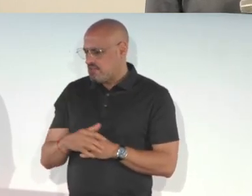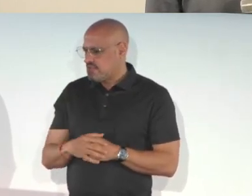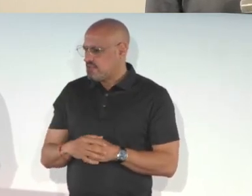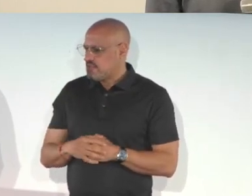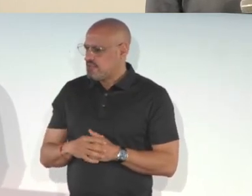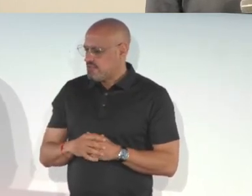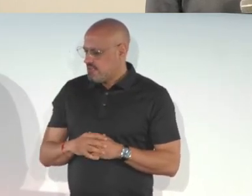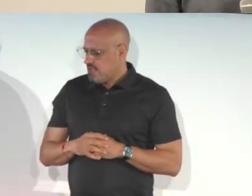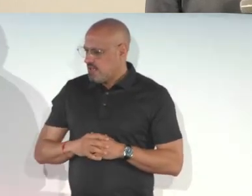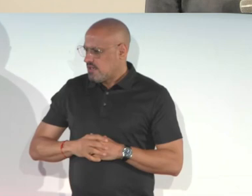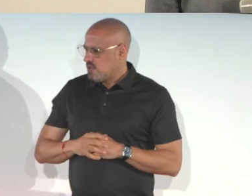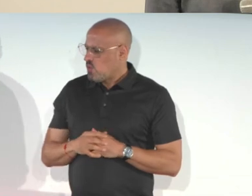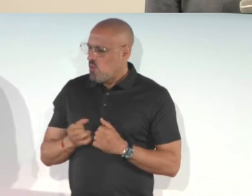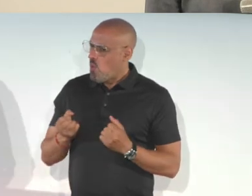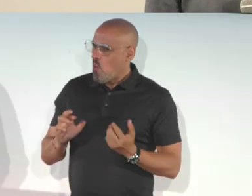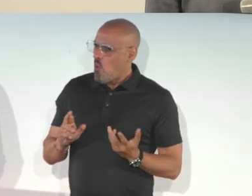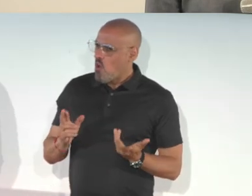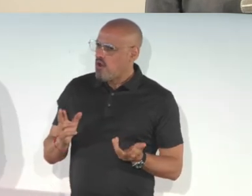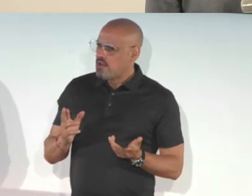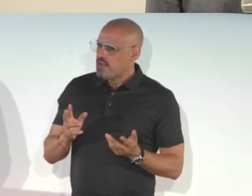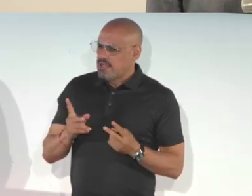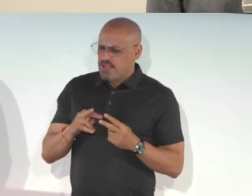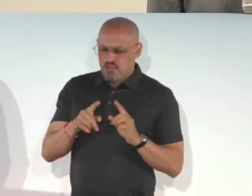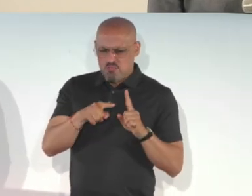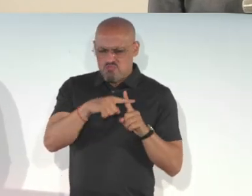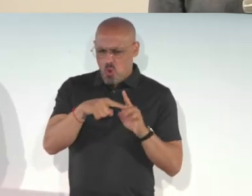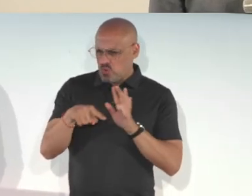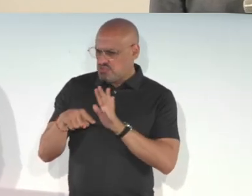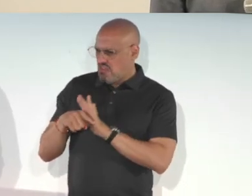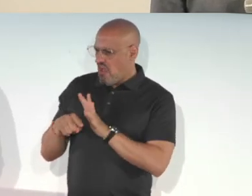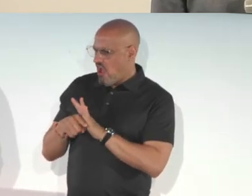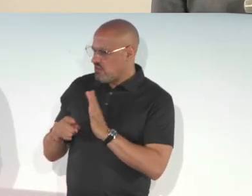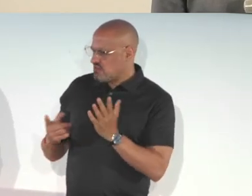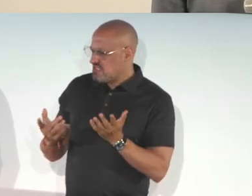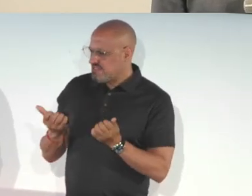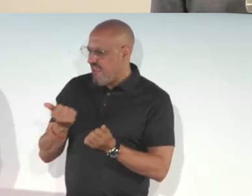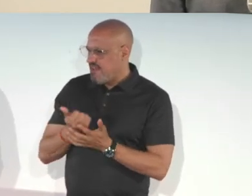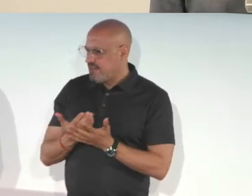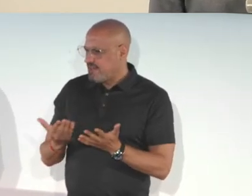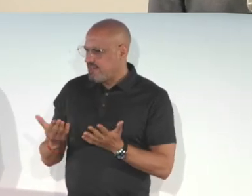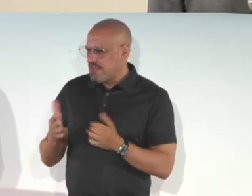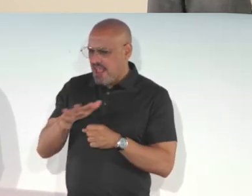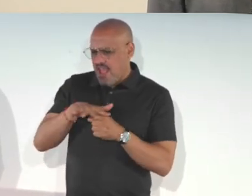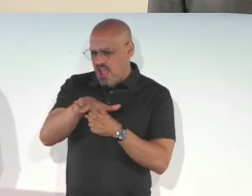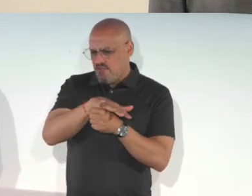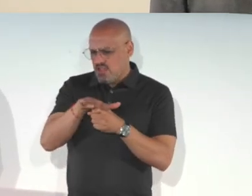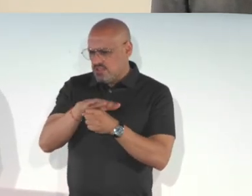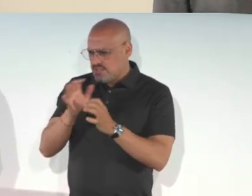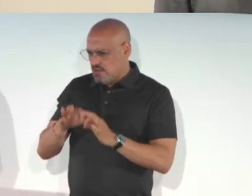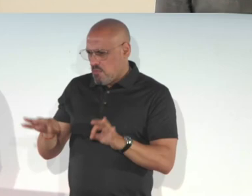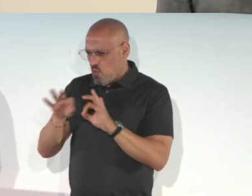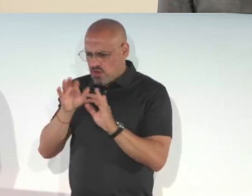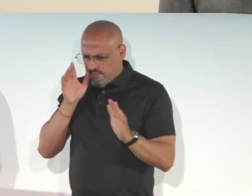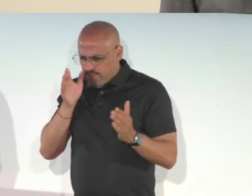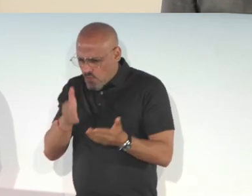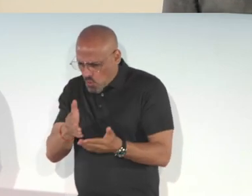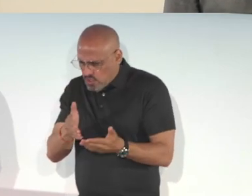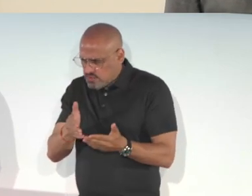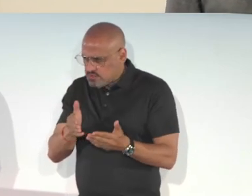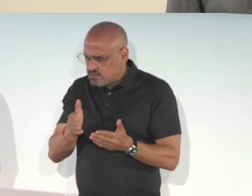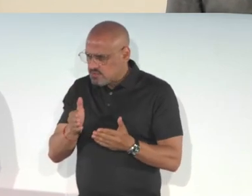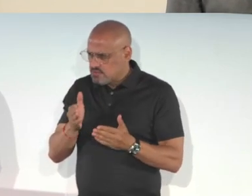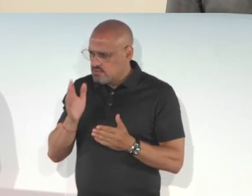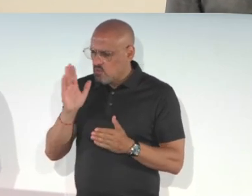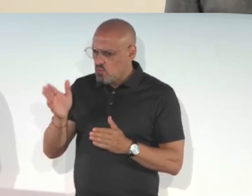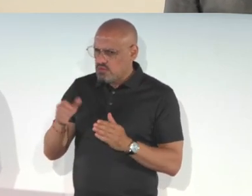a mobile app like Seeing AI? And for either